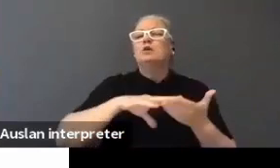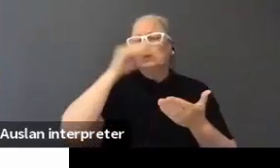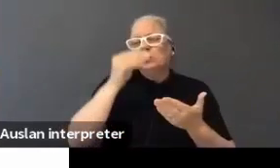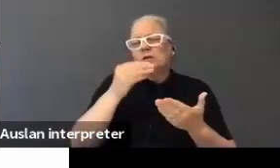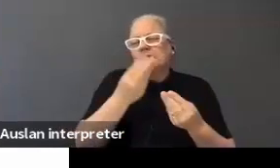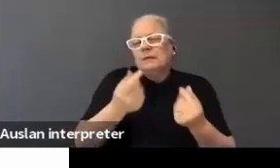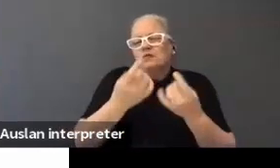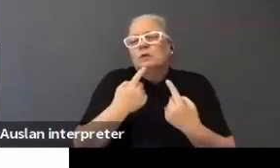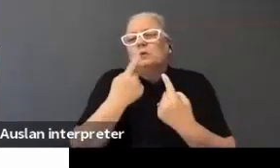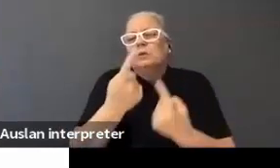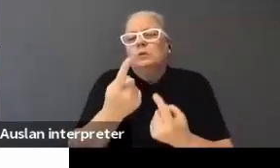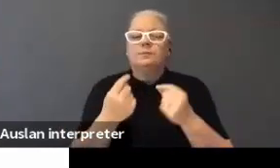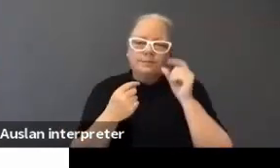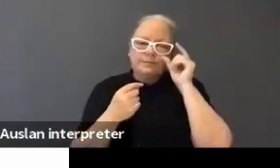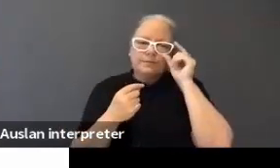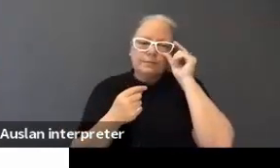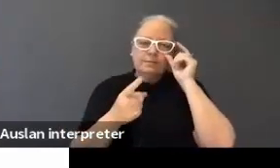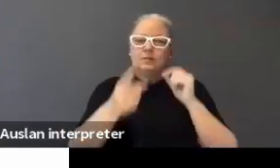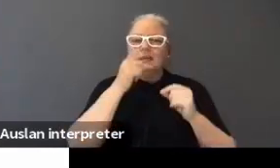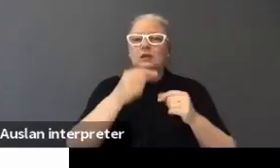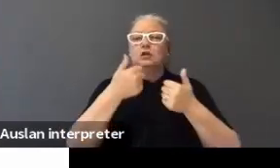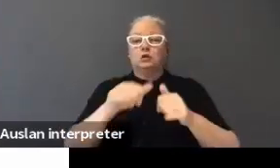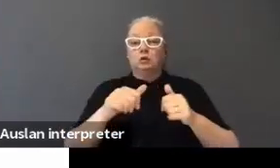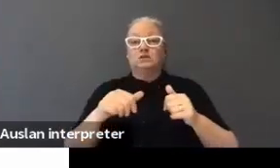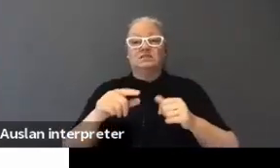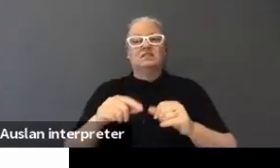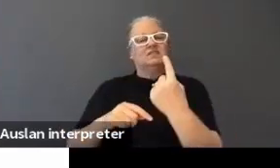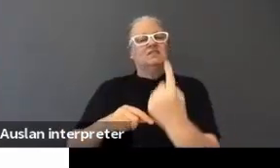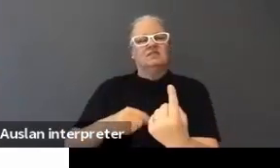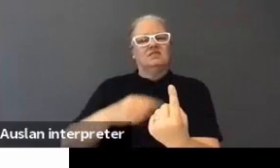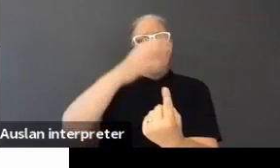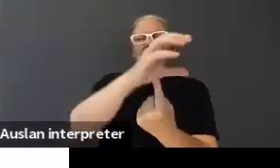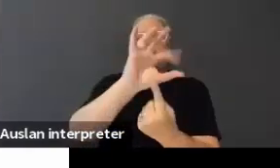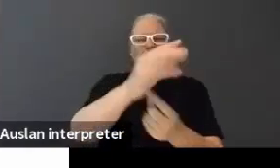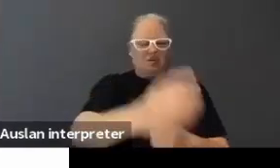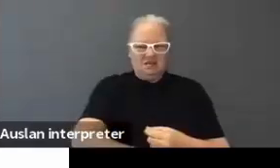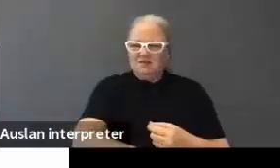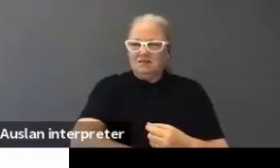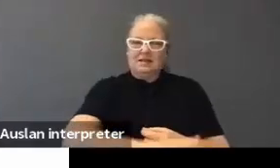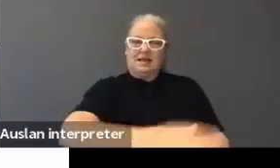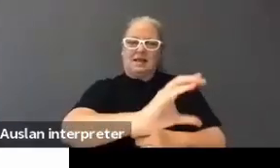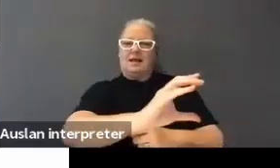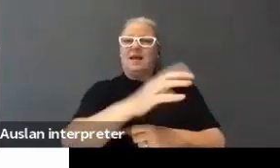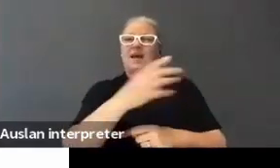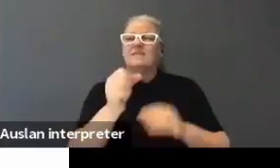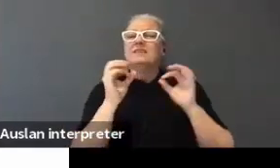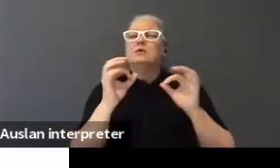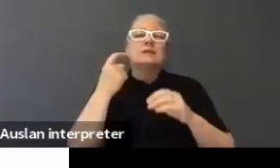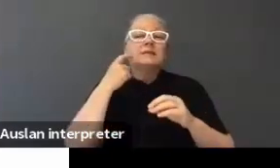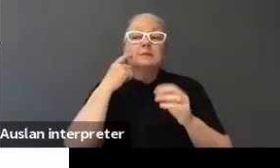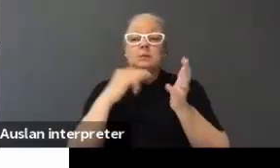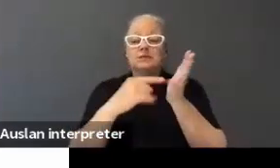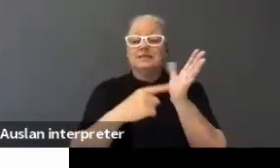Use a stand for phone or tablets. Don't have them lying down. There are some simple stands you can get.